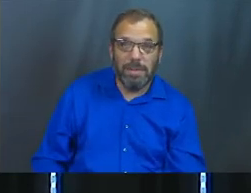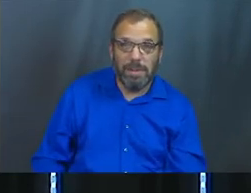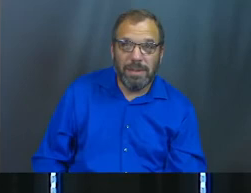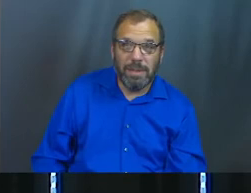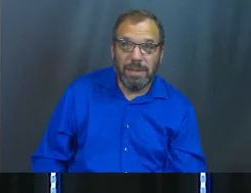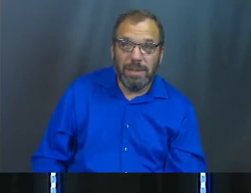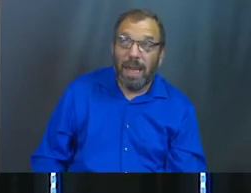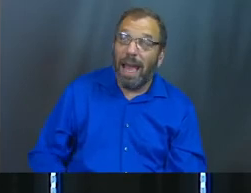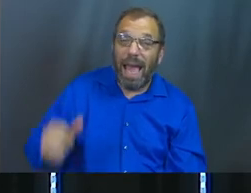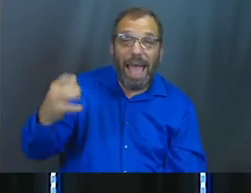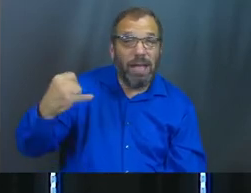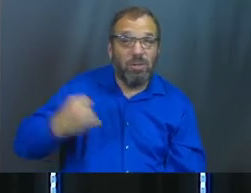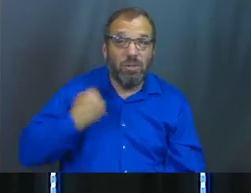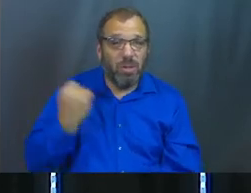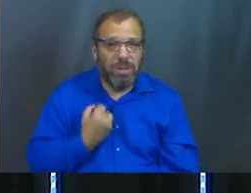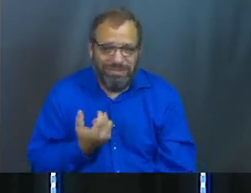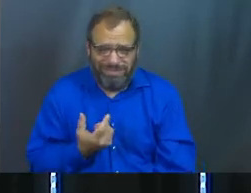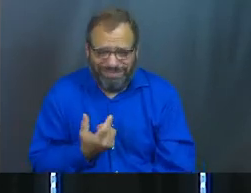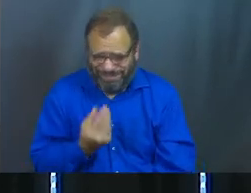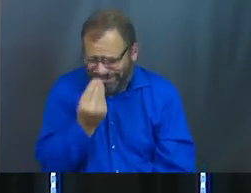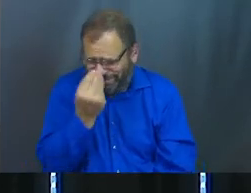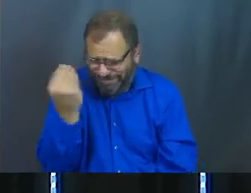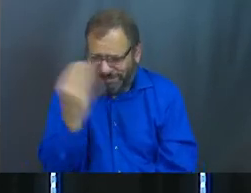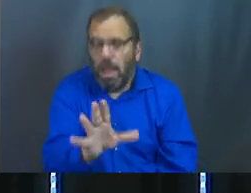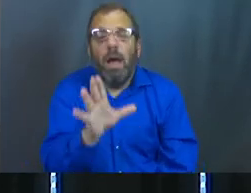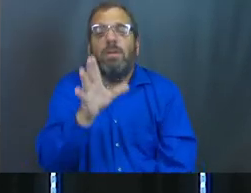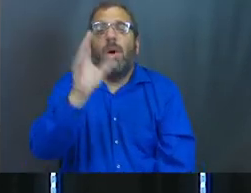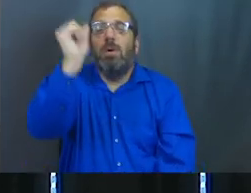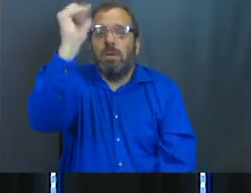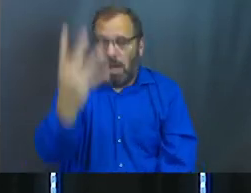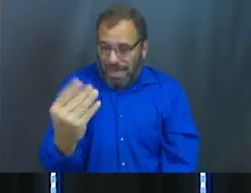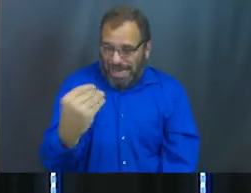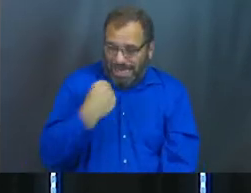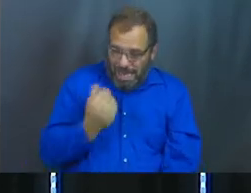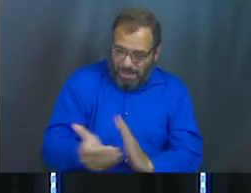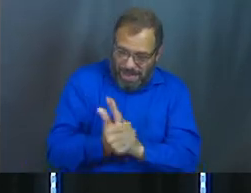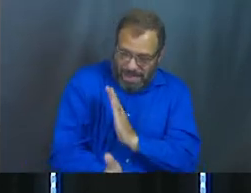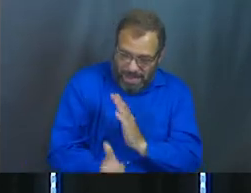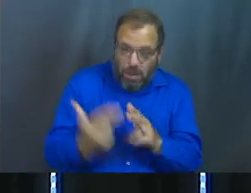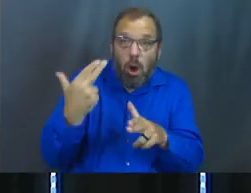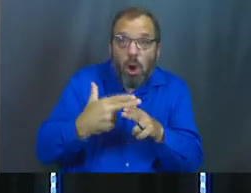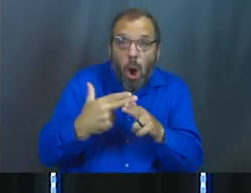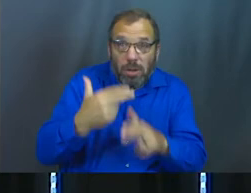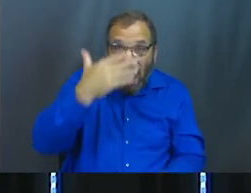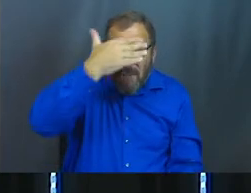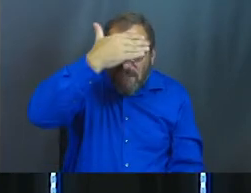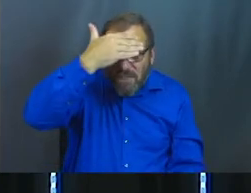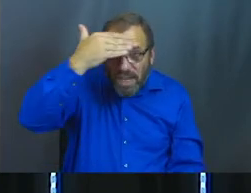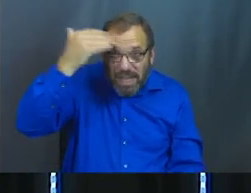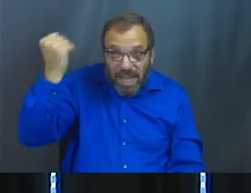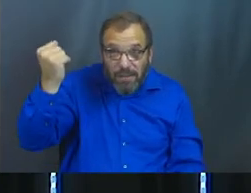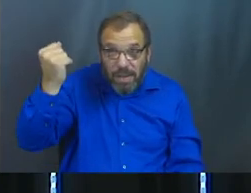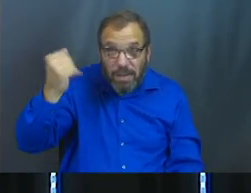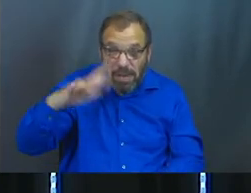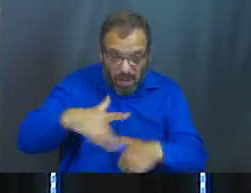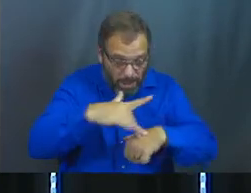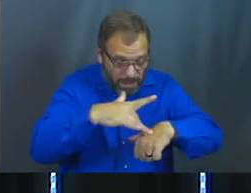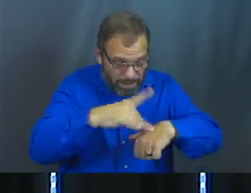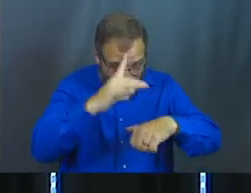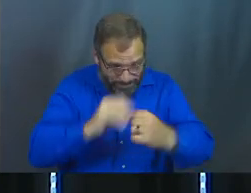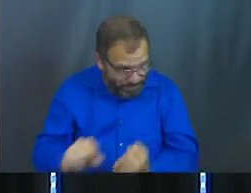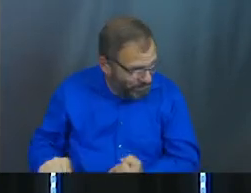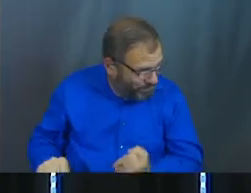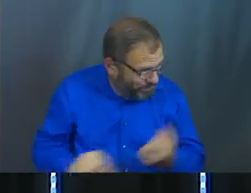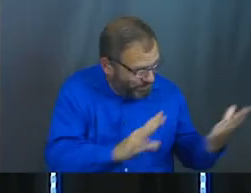not being flippant with us. Joseph isn't being flippant with us here. He's saying, God gave me this gift called forgetfulness. And I'm letting the bitterness go.